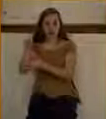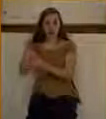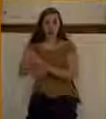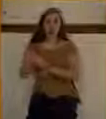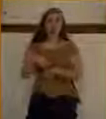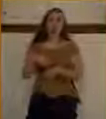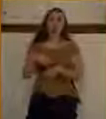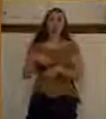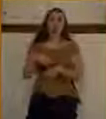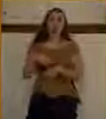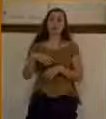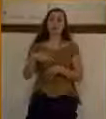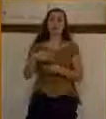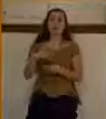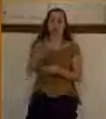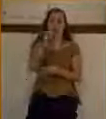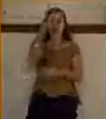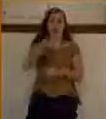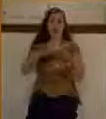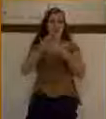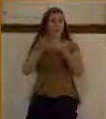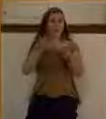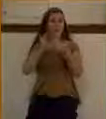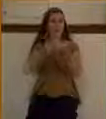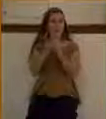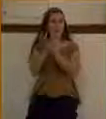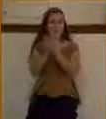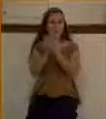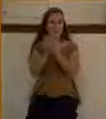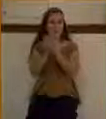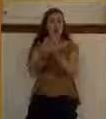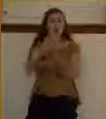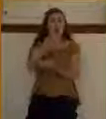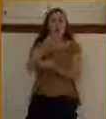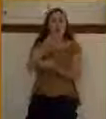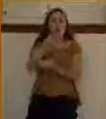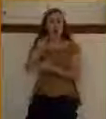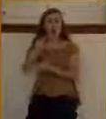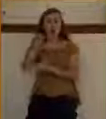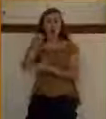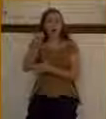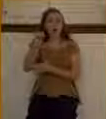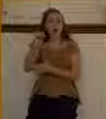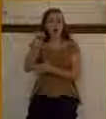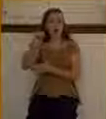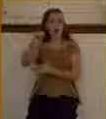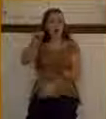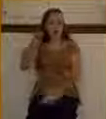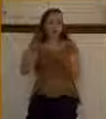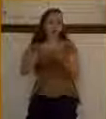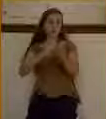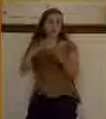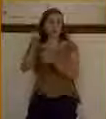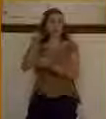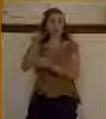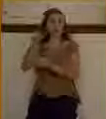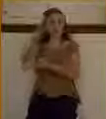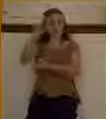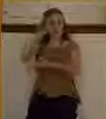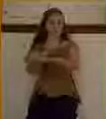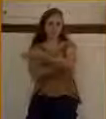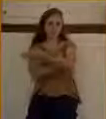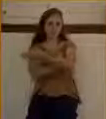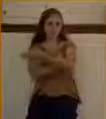the son of Jonah. And anyone who goes through a bar mitzvah is the son of the covenant. word bar means son.